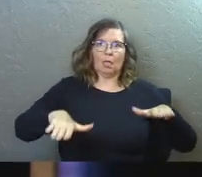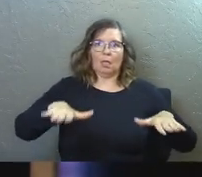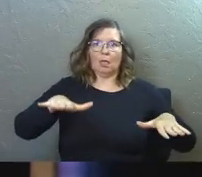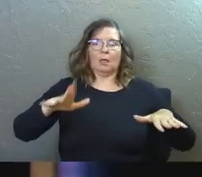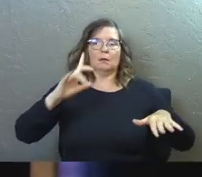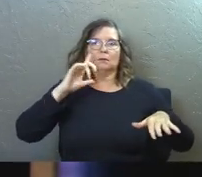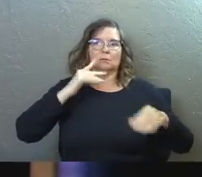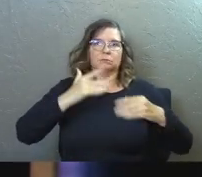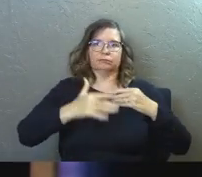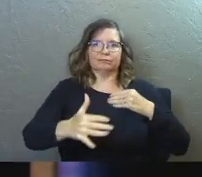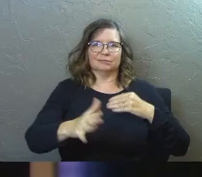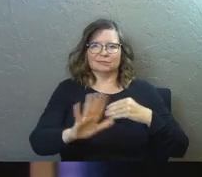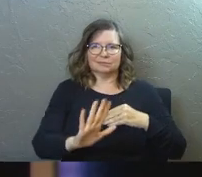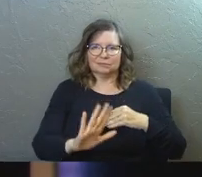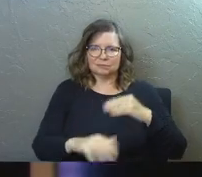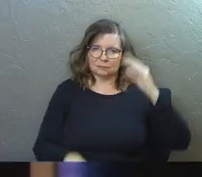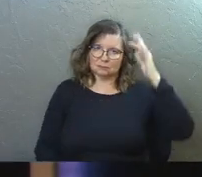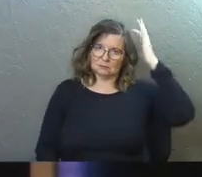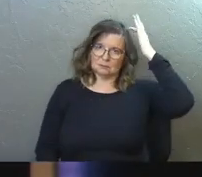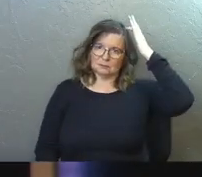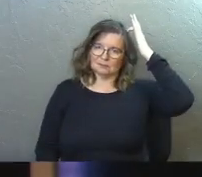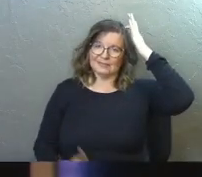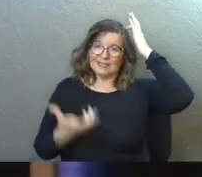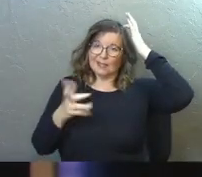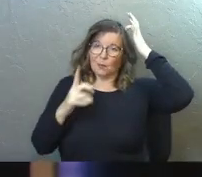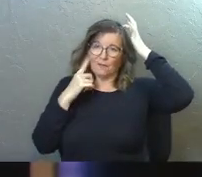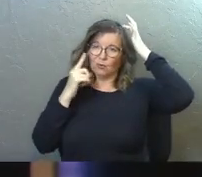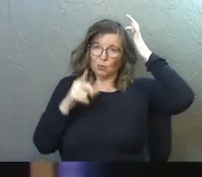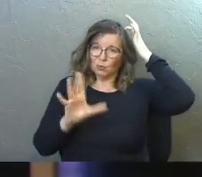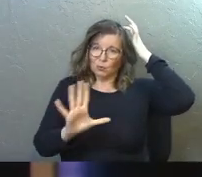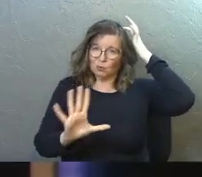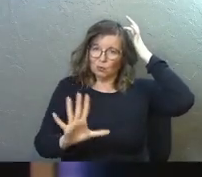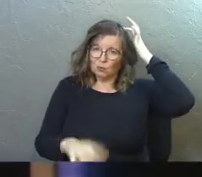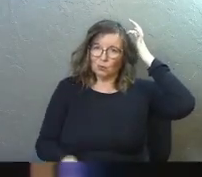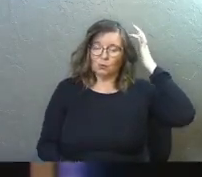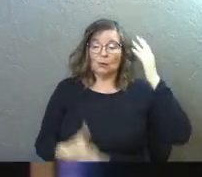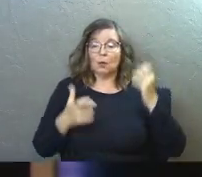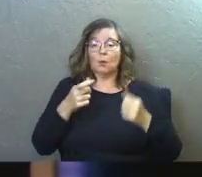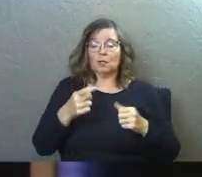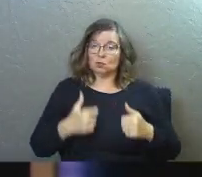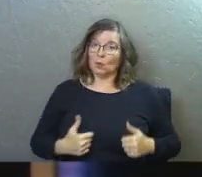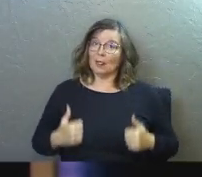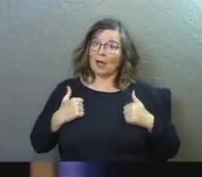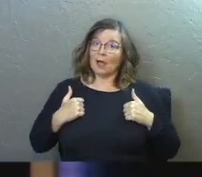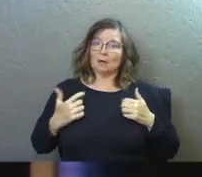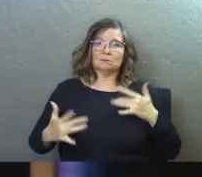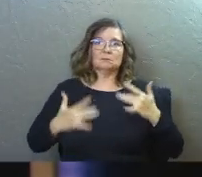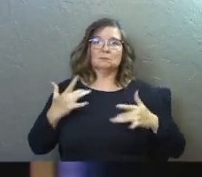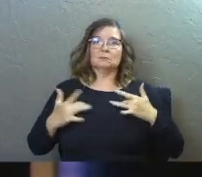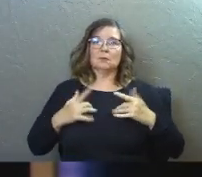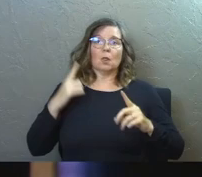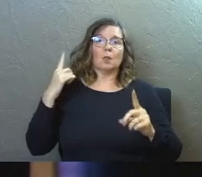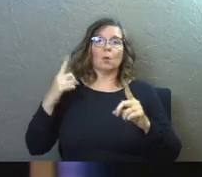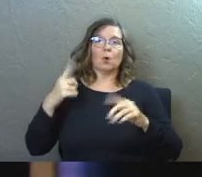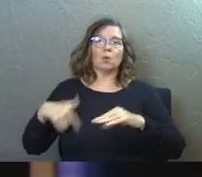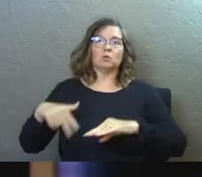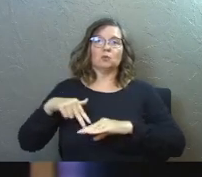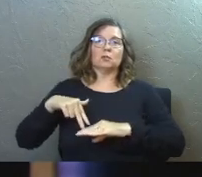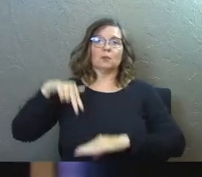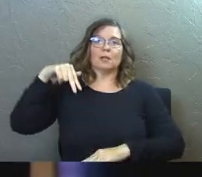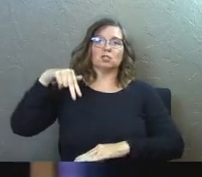our existence on this earth. He didn't want that for you. He wants you alive. The point was resurrection.